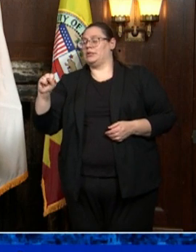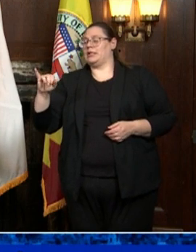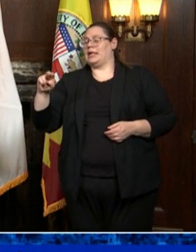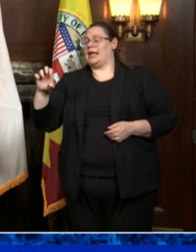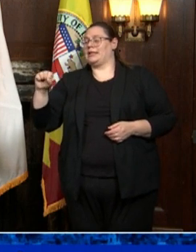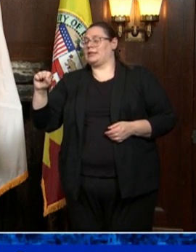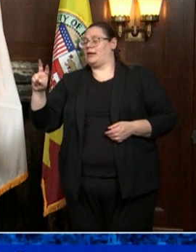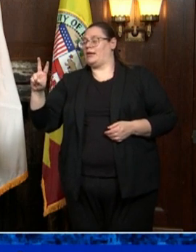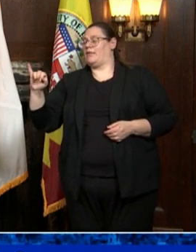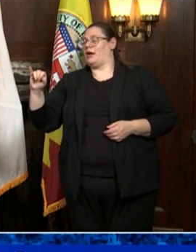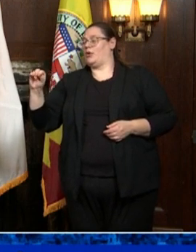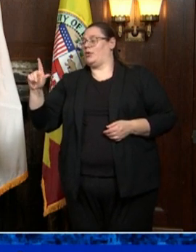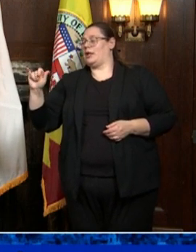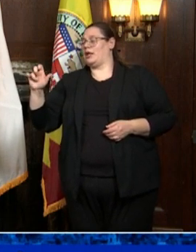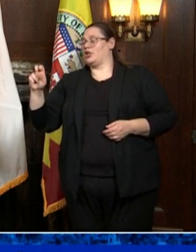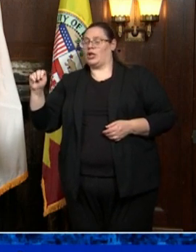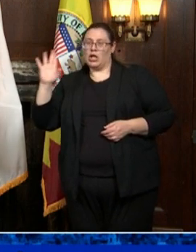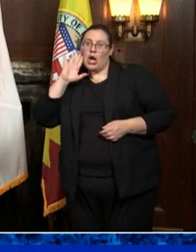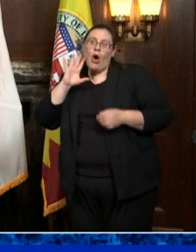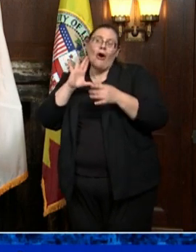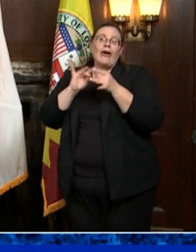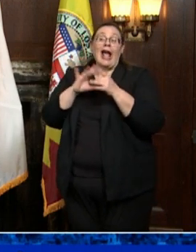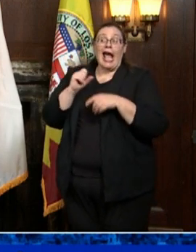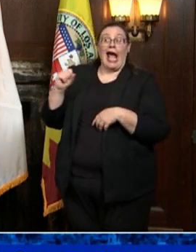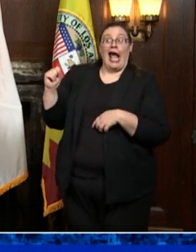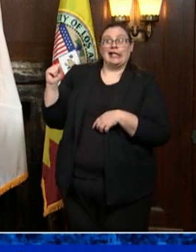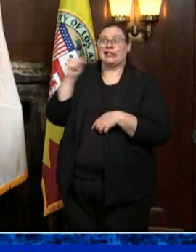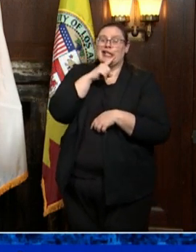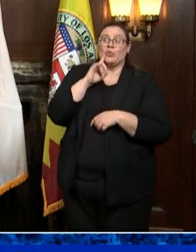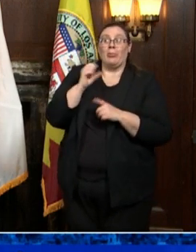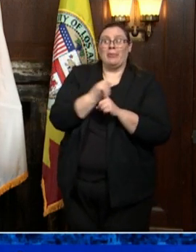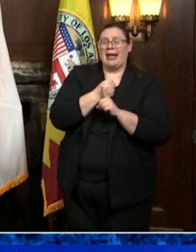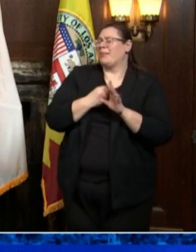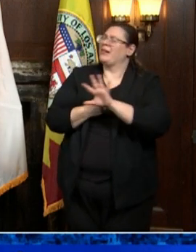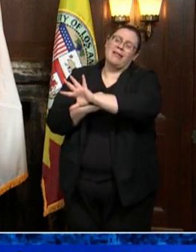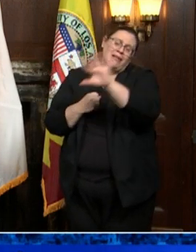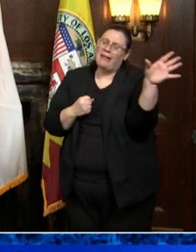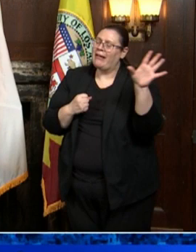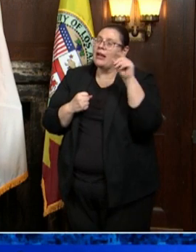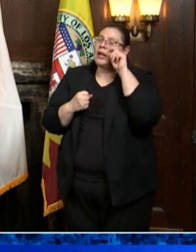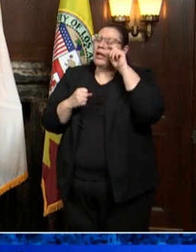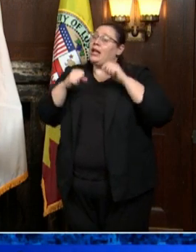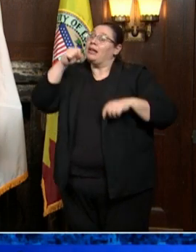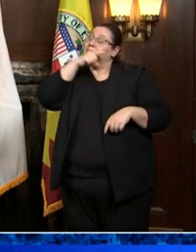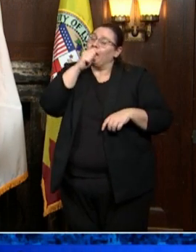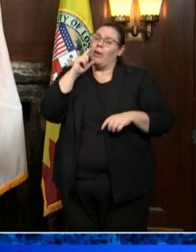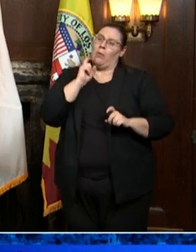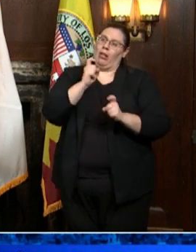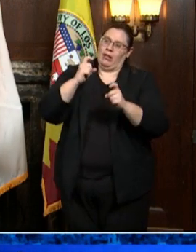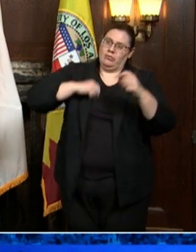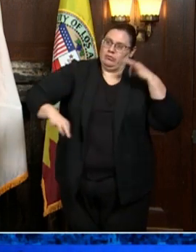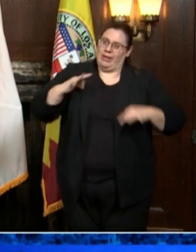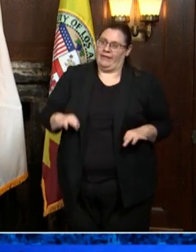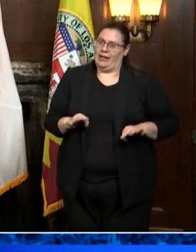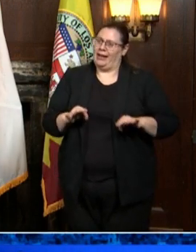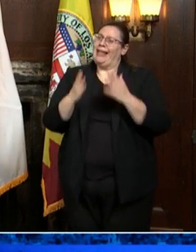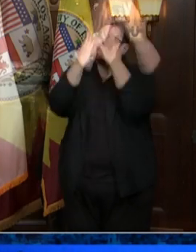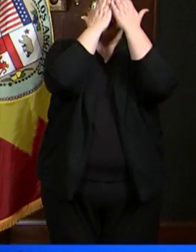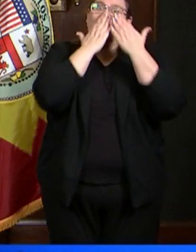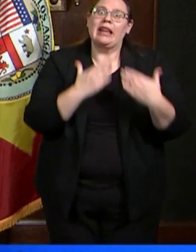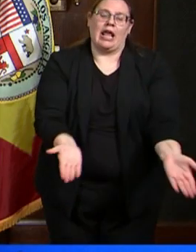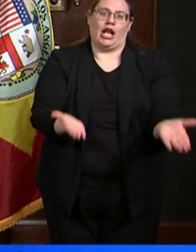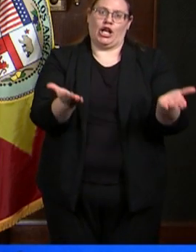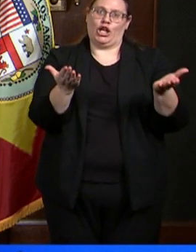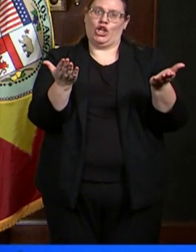You know the old expression about snitches, well in this case, snitches get rewards. We want to thank you for